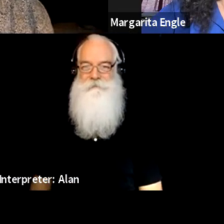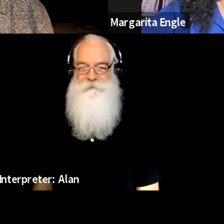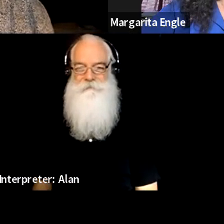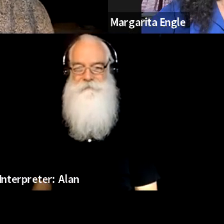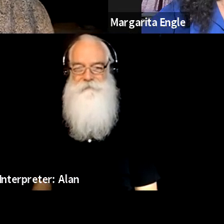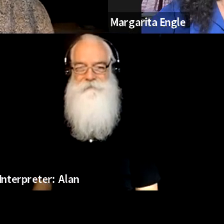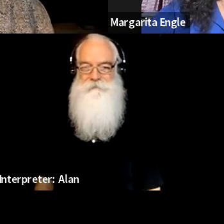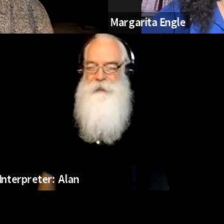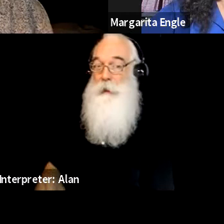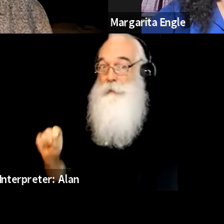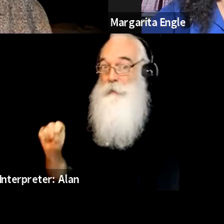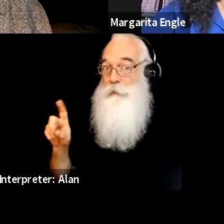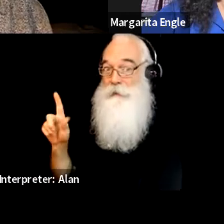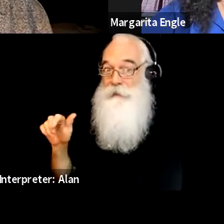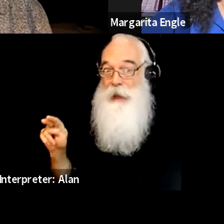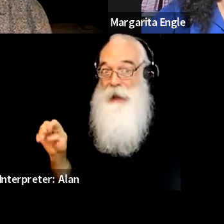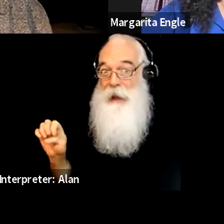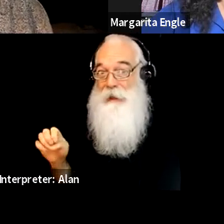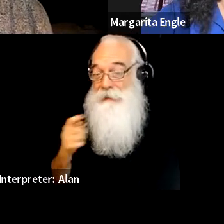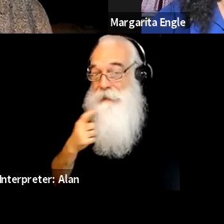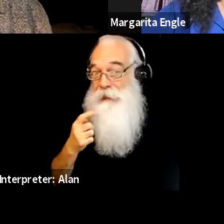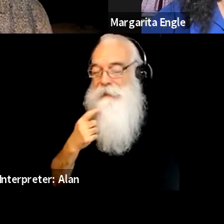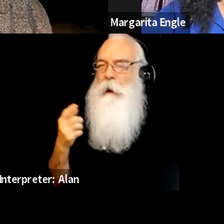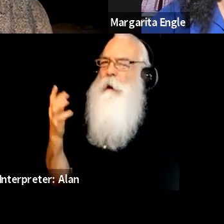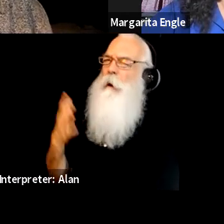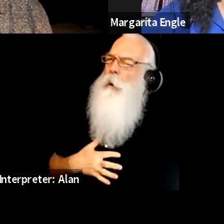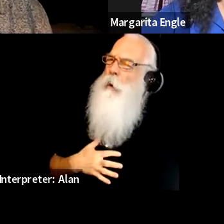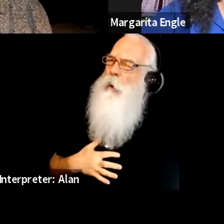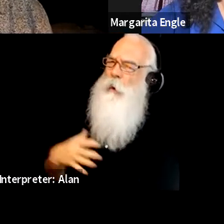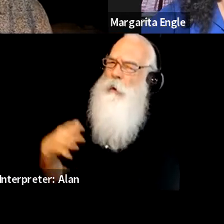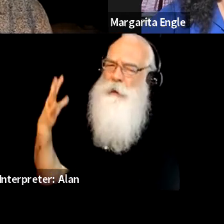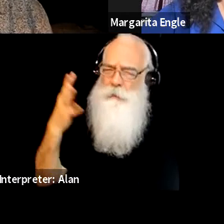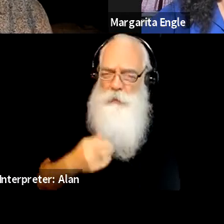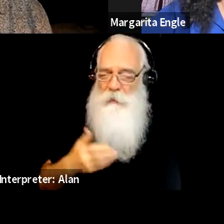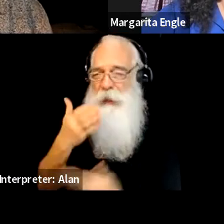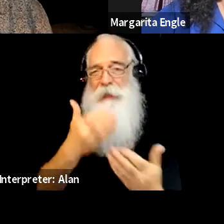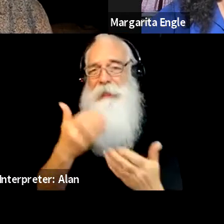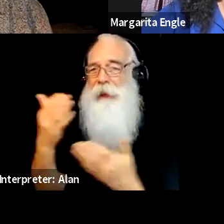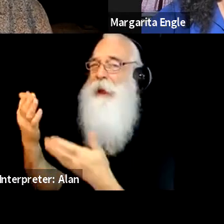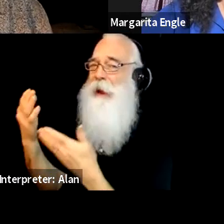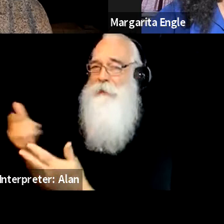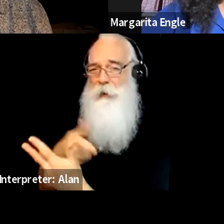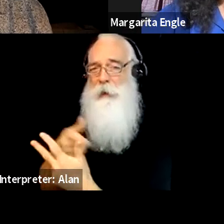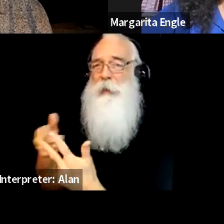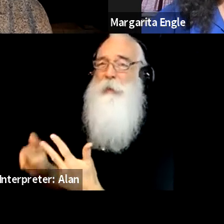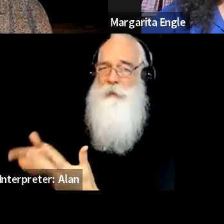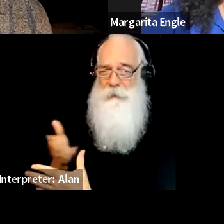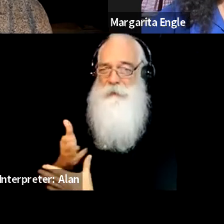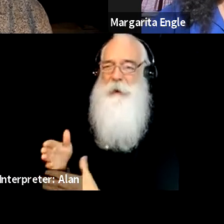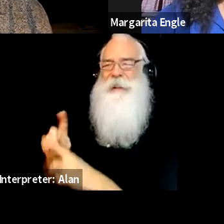That's so beautiful. Um, so thank you all three of you for sharing, um, very different processes, which is great.